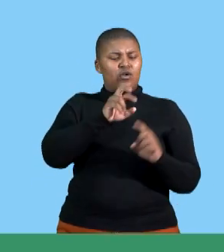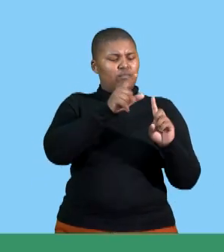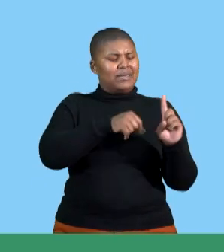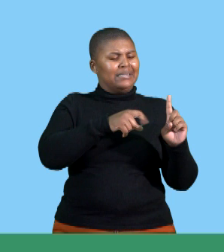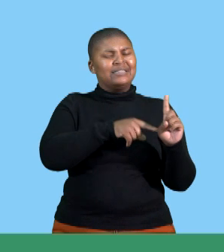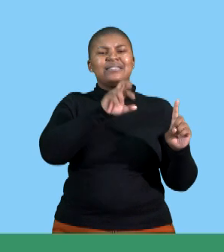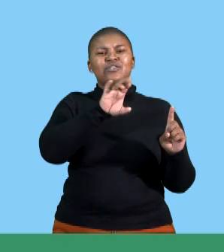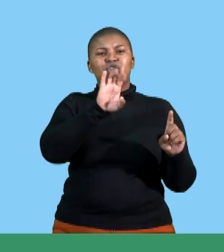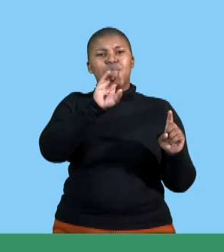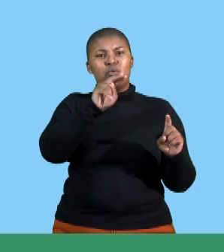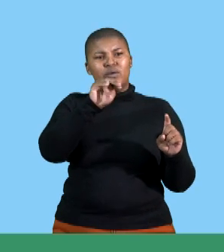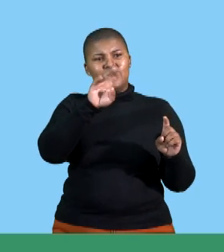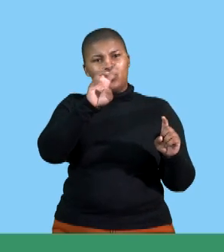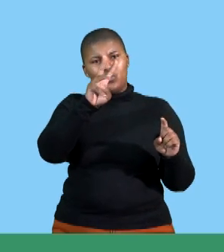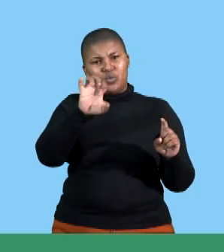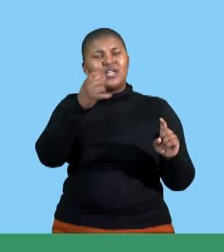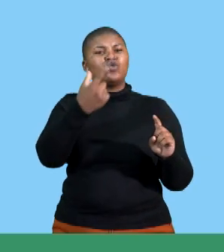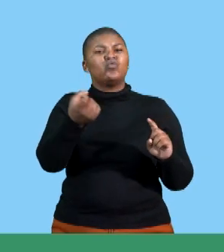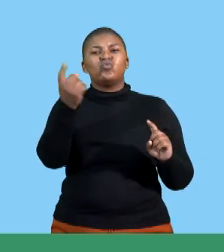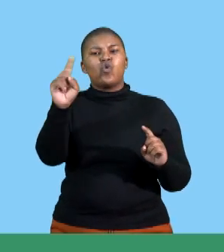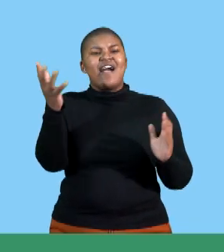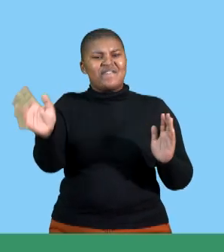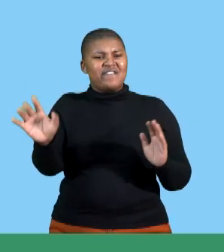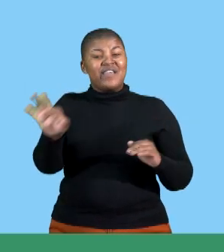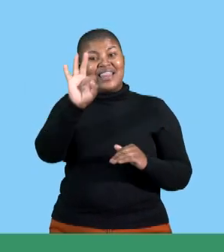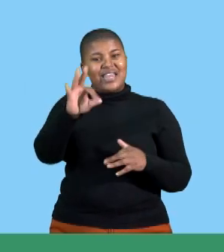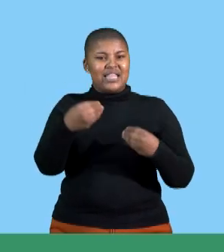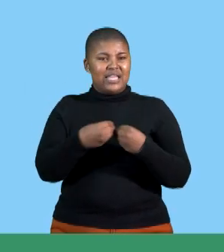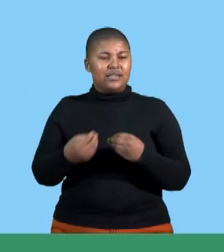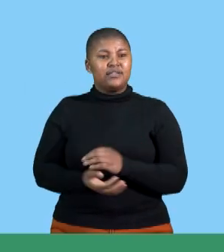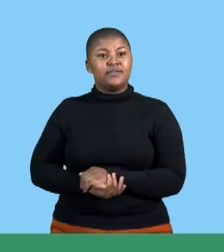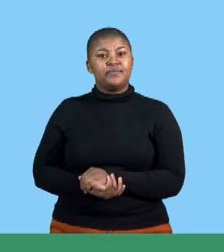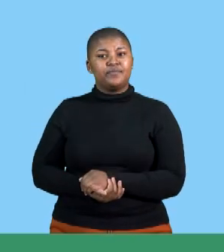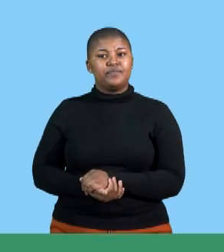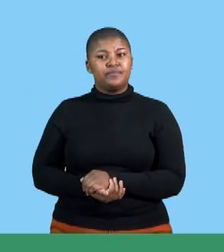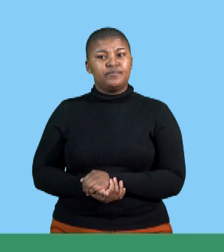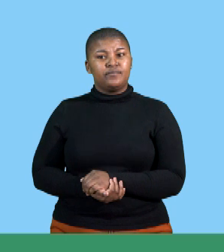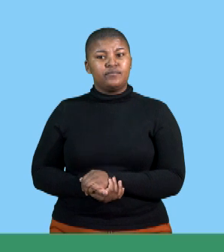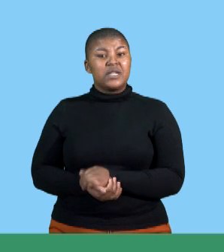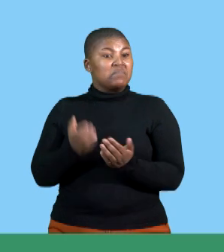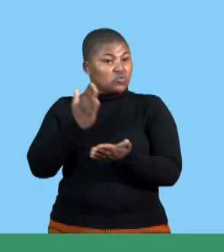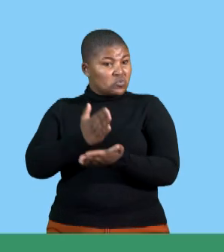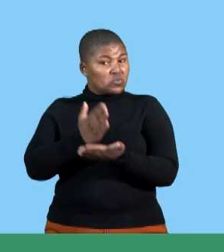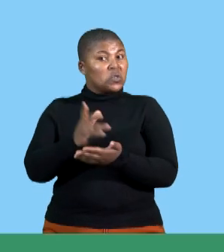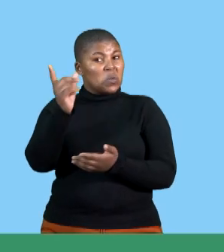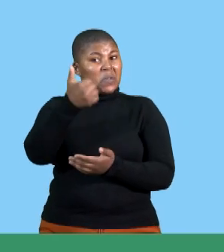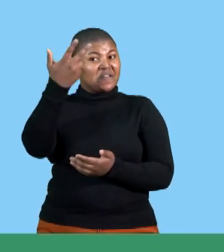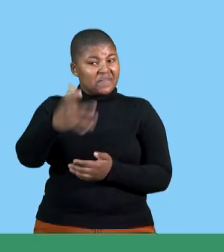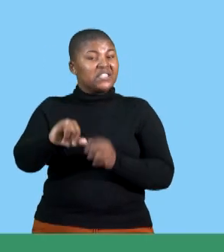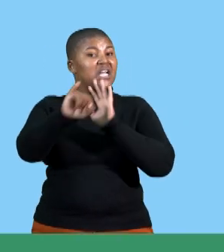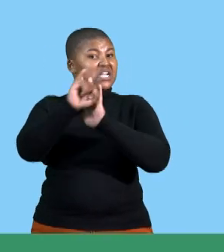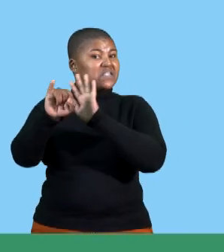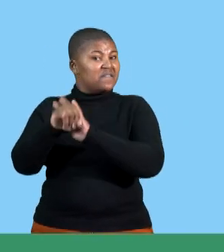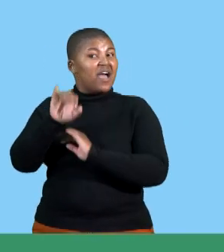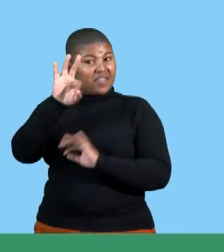did as a form of um preparing for the presentation let's look uh i'm sure you've already have identified